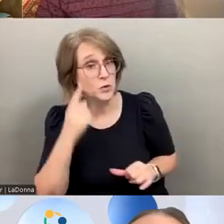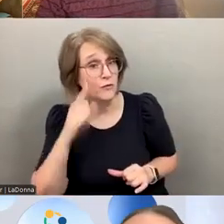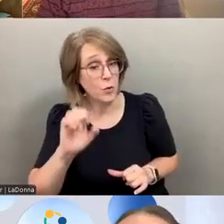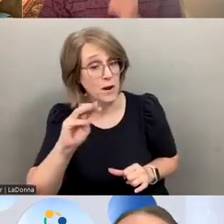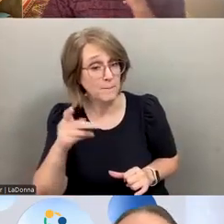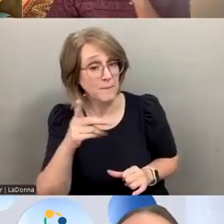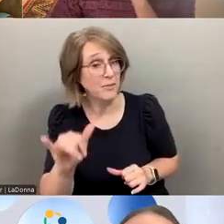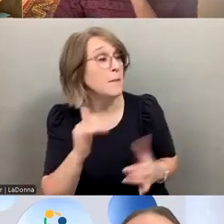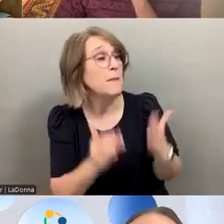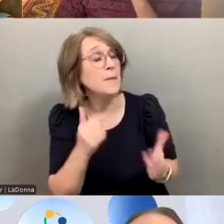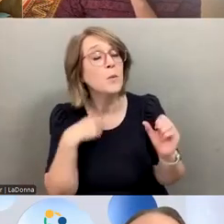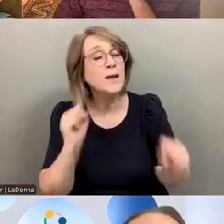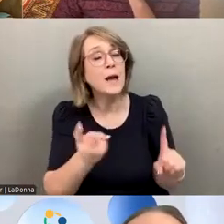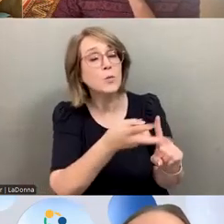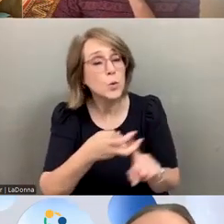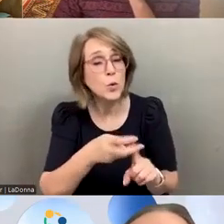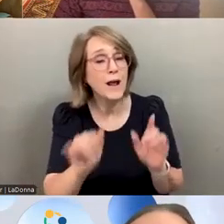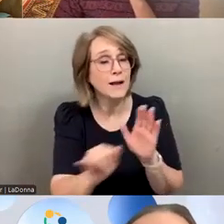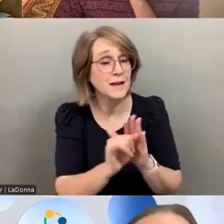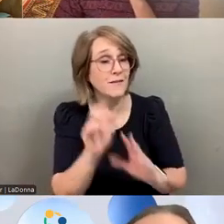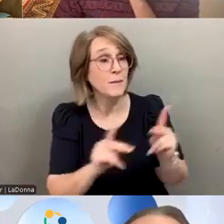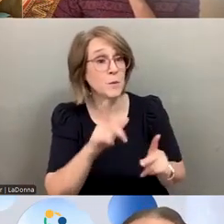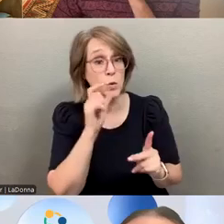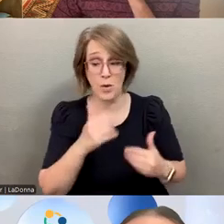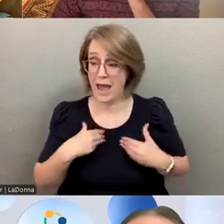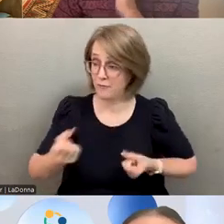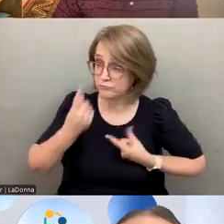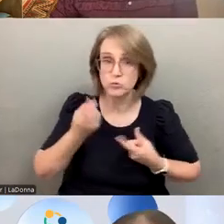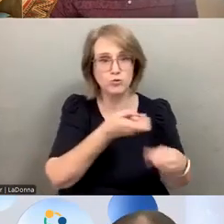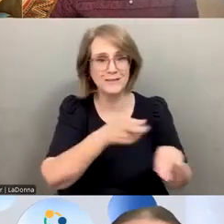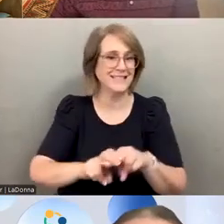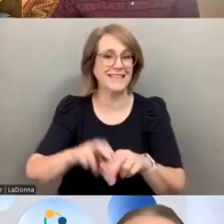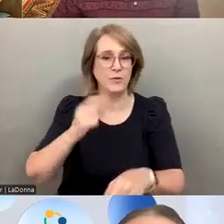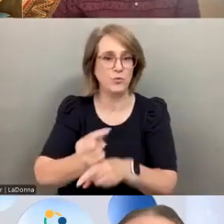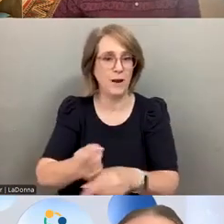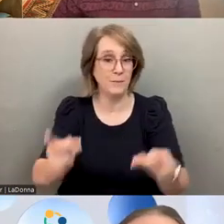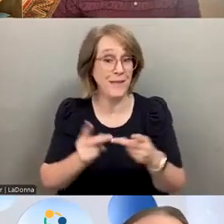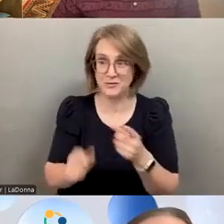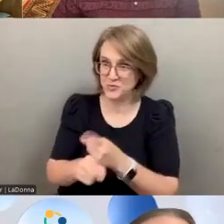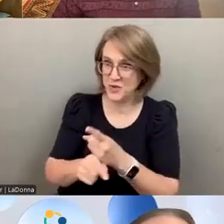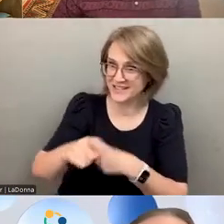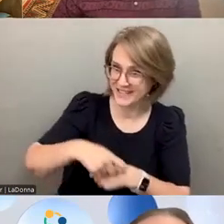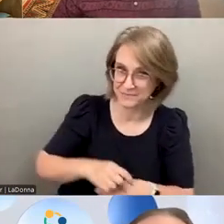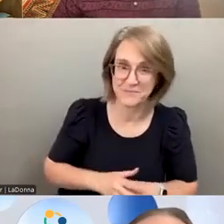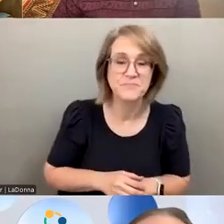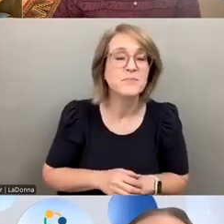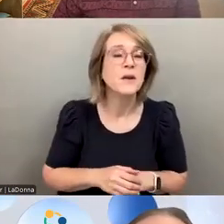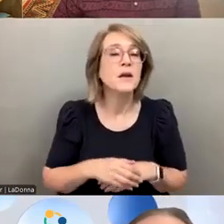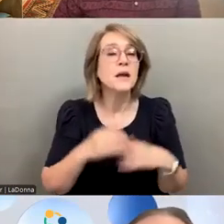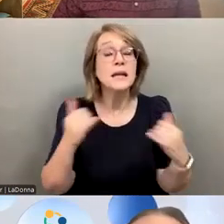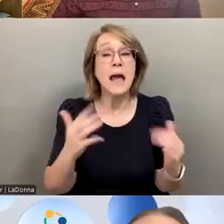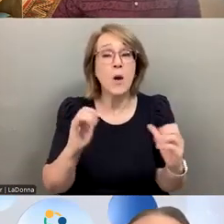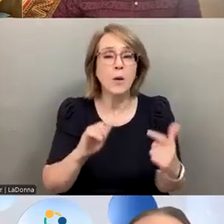recruit people and identify people who are empathic and get them in the right seats the right time as well. I want to also turn now